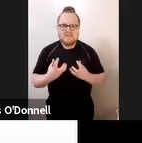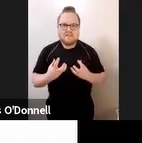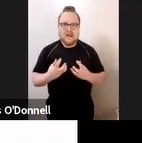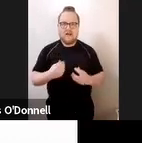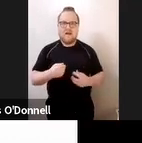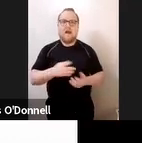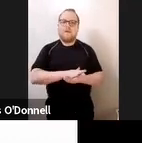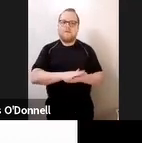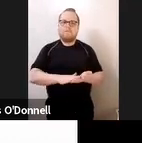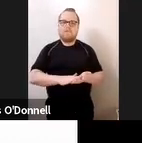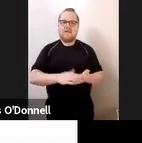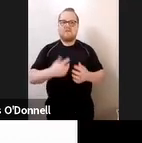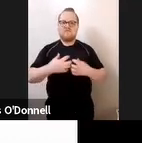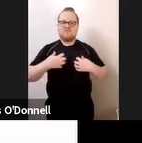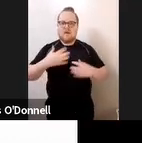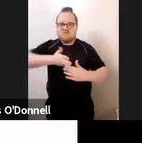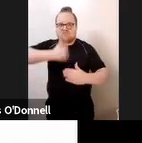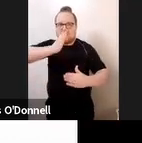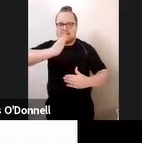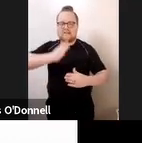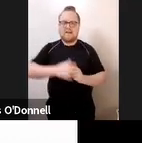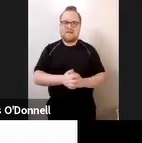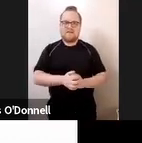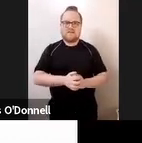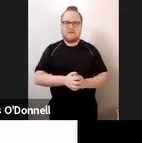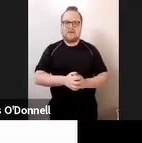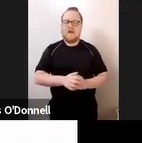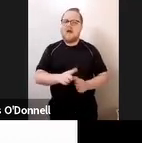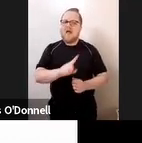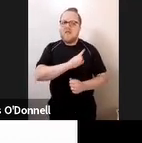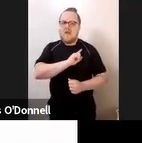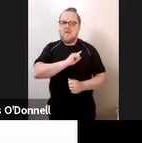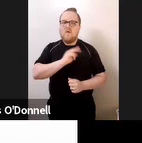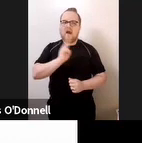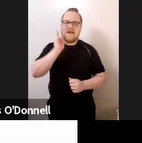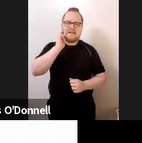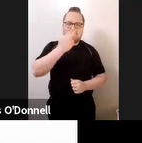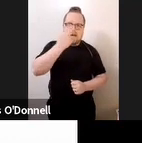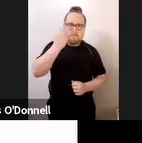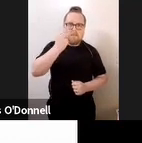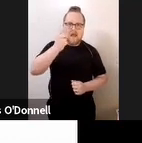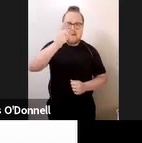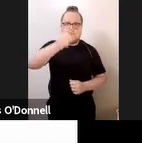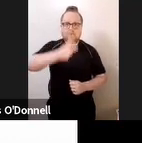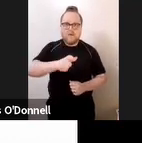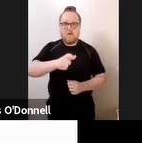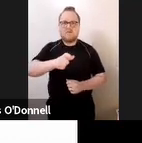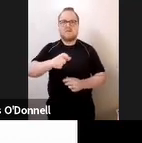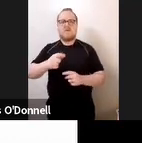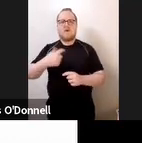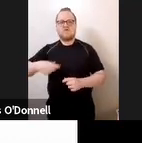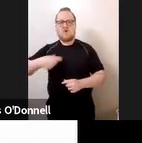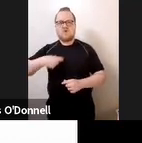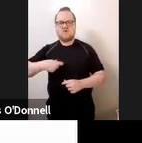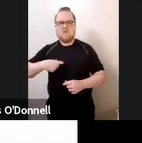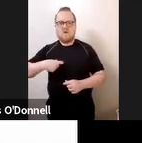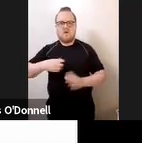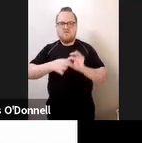we, why the relationship between the social worker and the deaf blind person is a rather complex interaction.